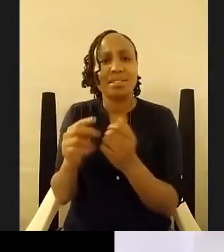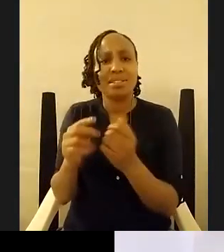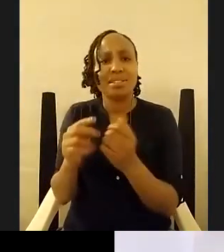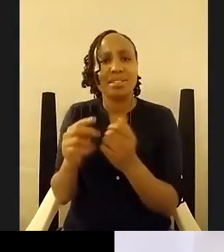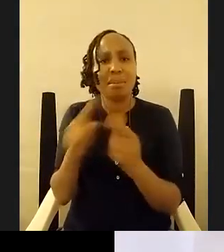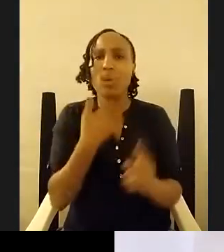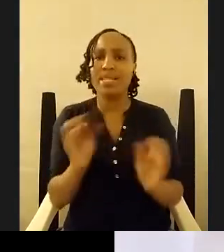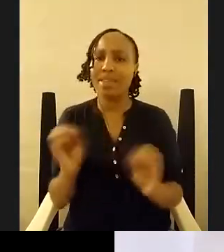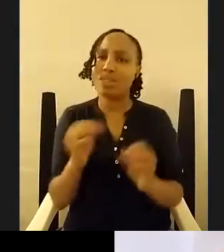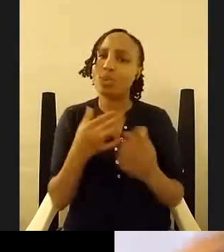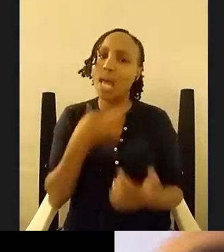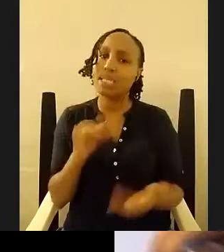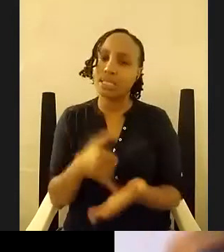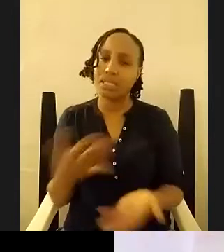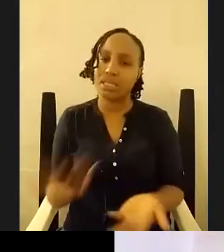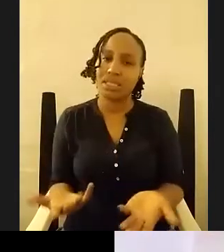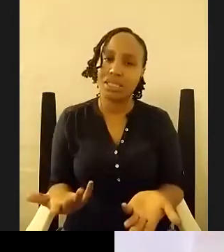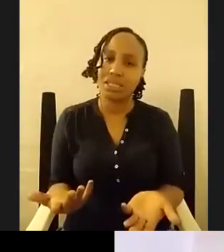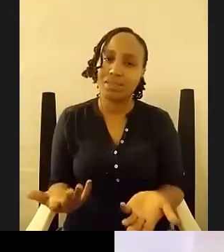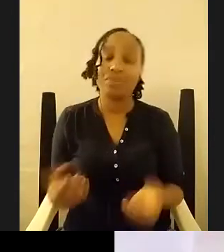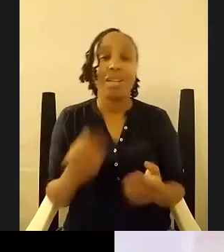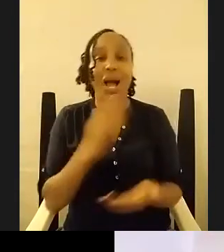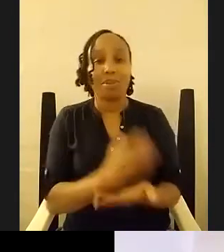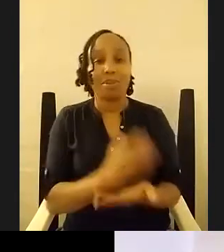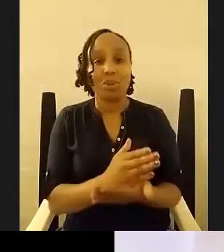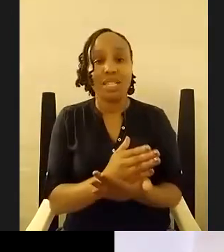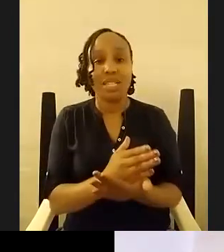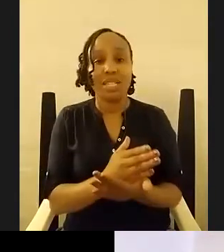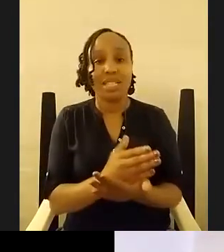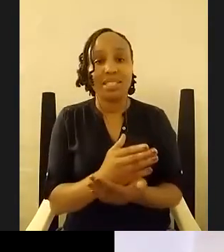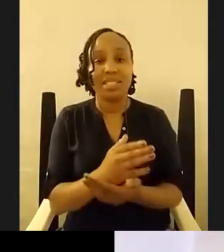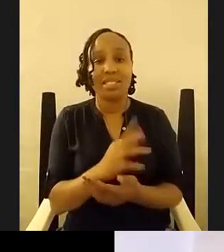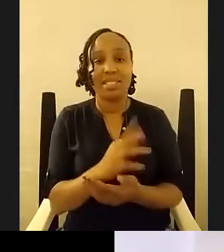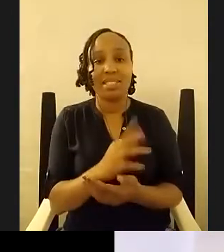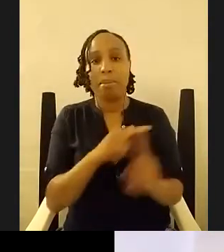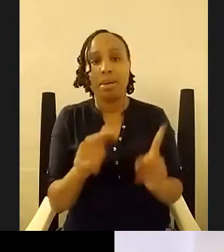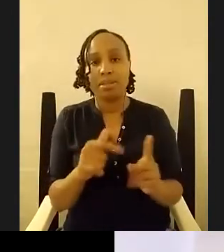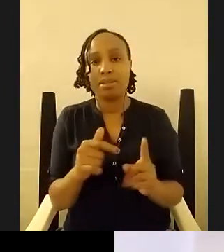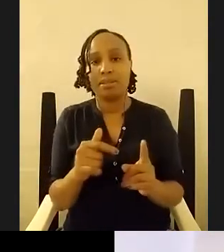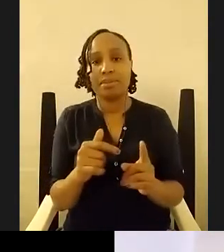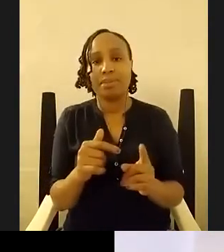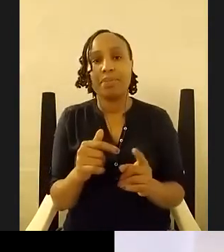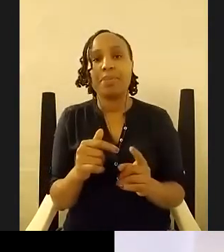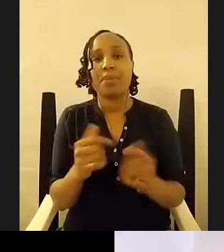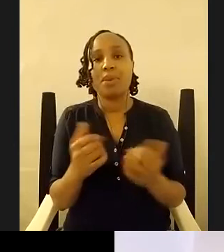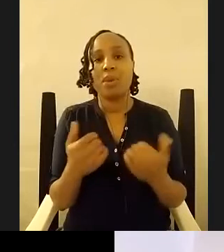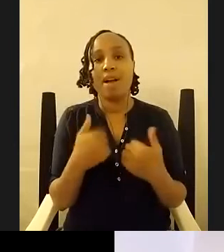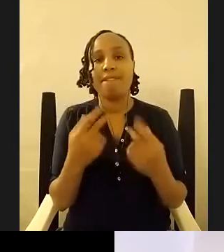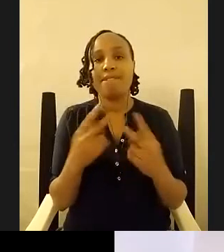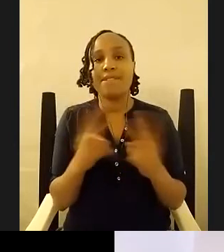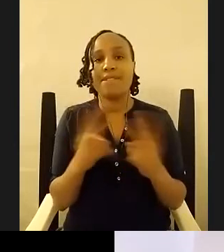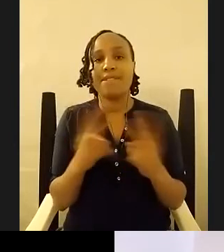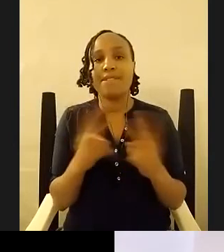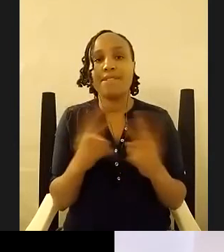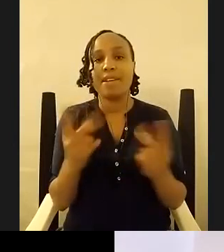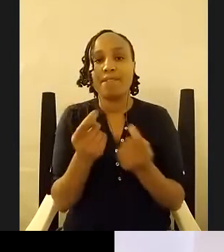loved it but you know i i have a deep dislike i think there are very few writers and you know even